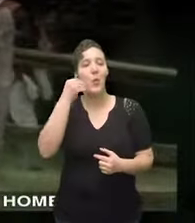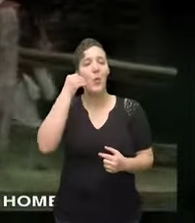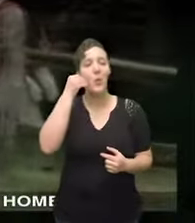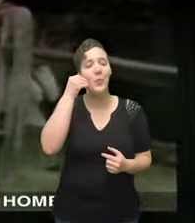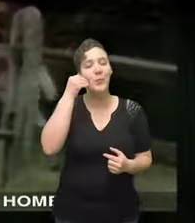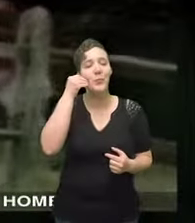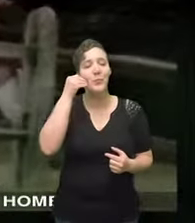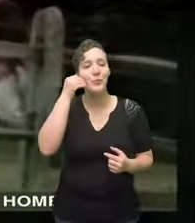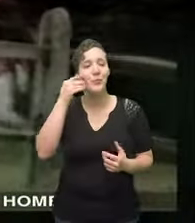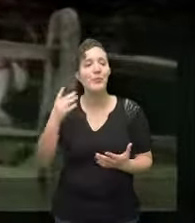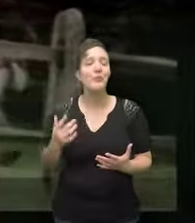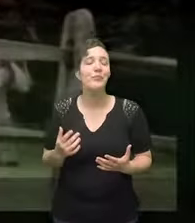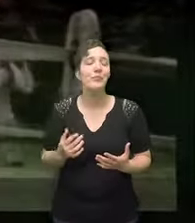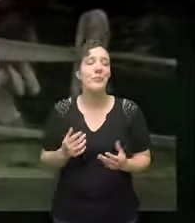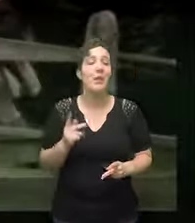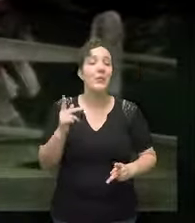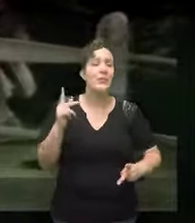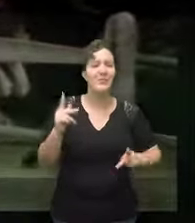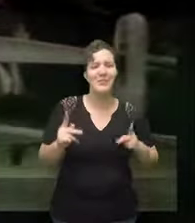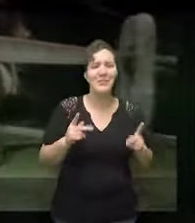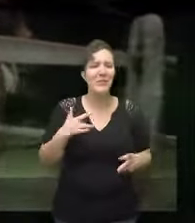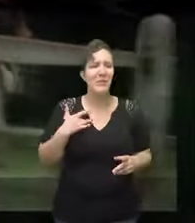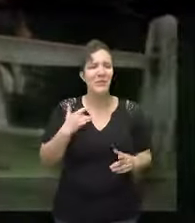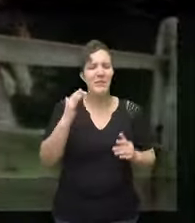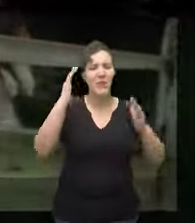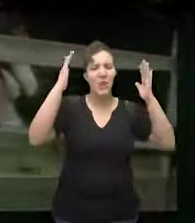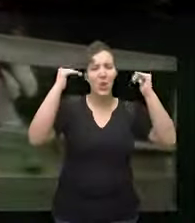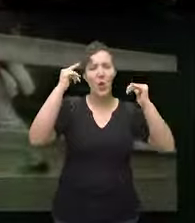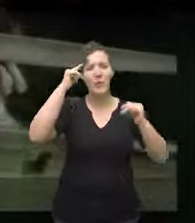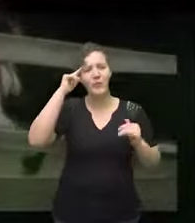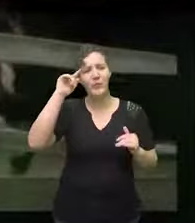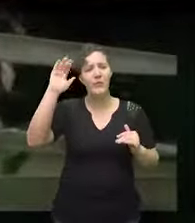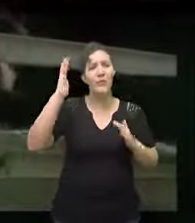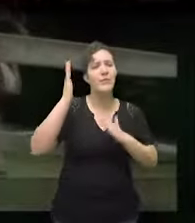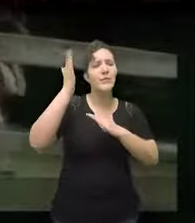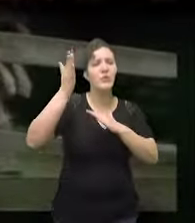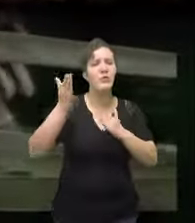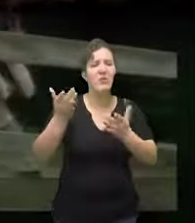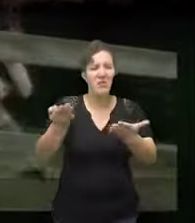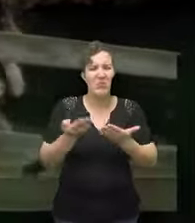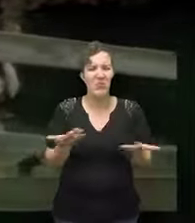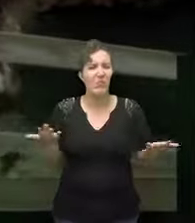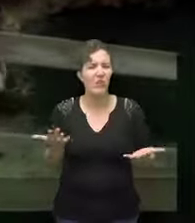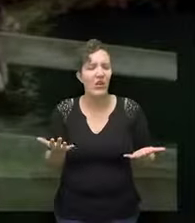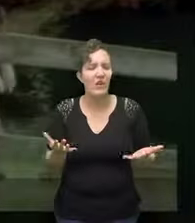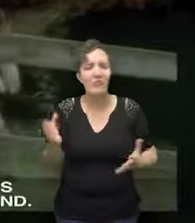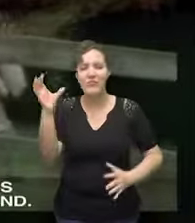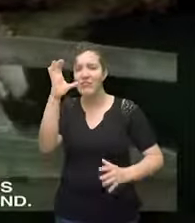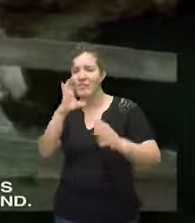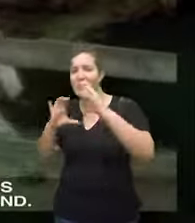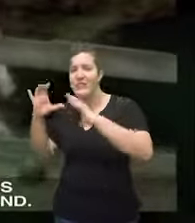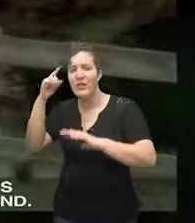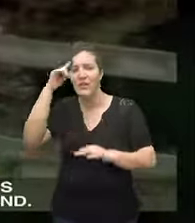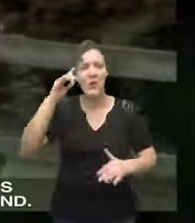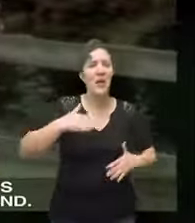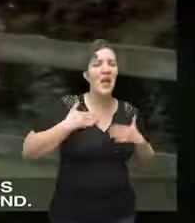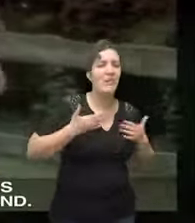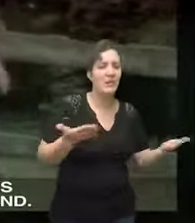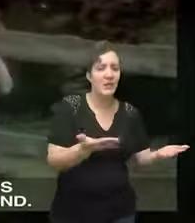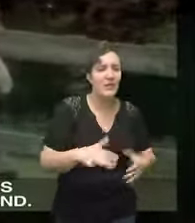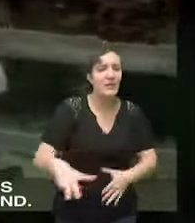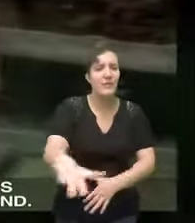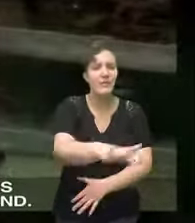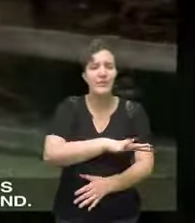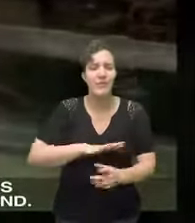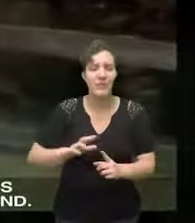the soldiers are returning home and people are filled with optimism about what the future will bring the pursuit of happiness